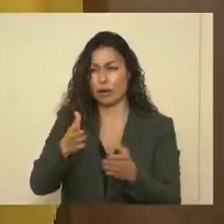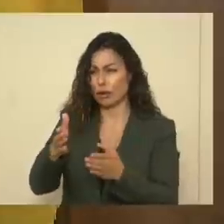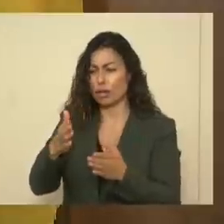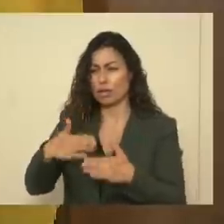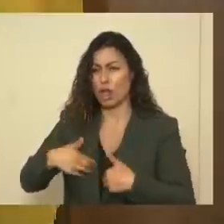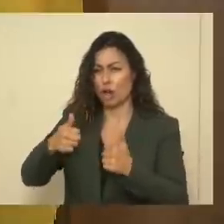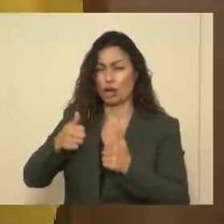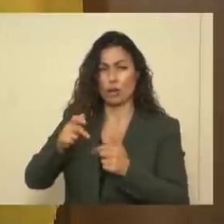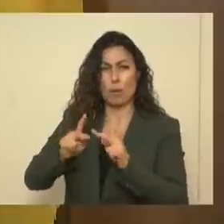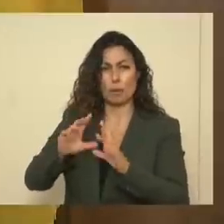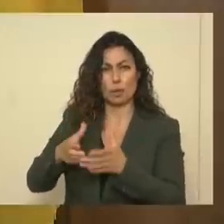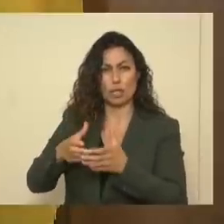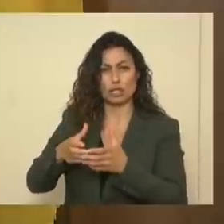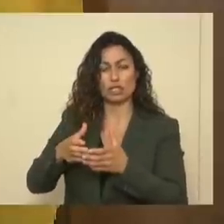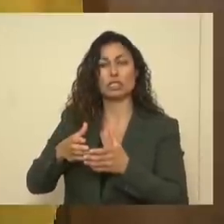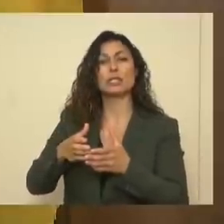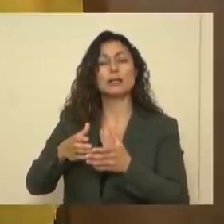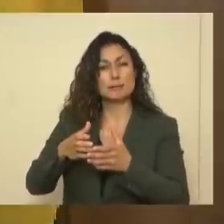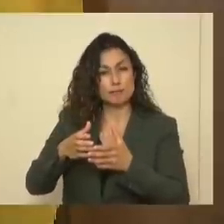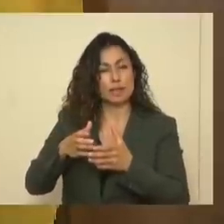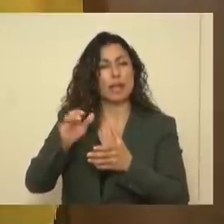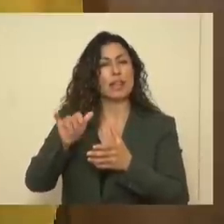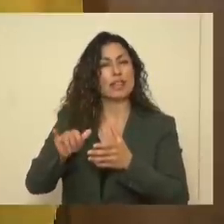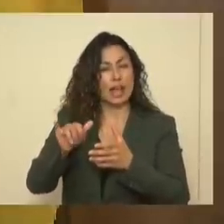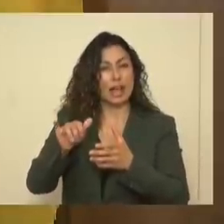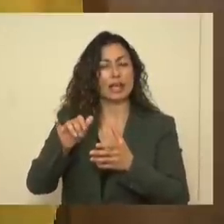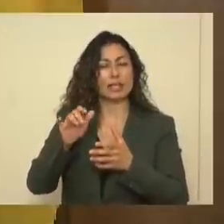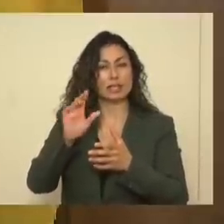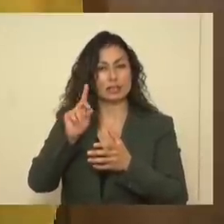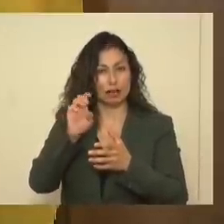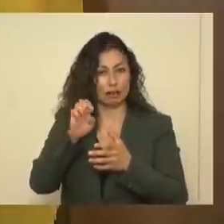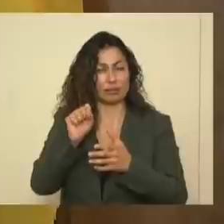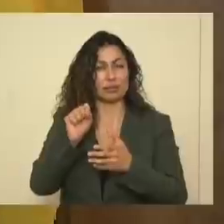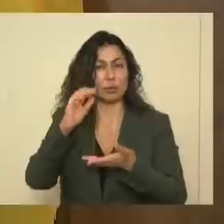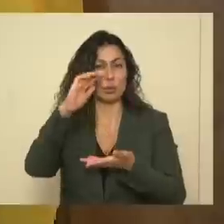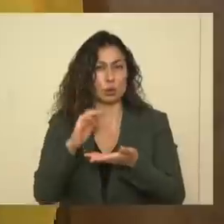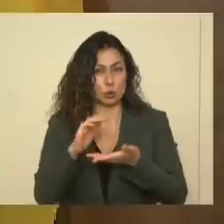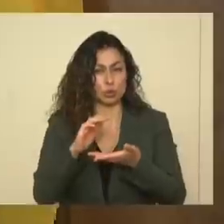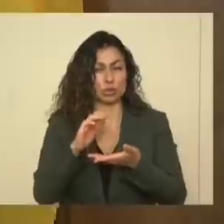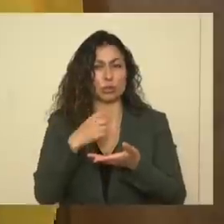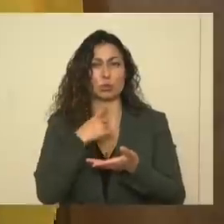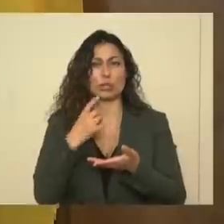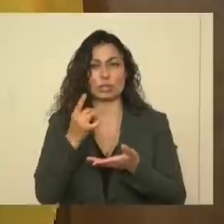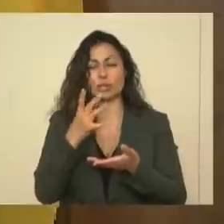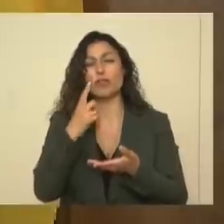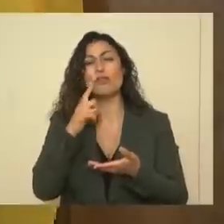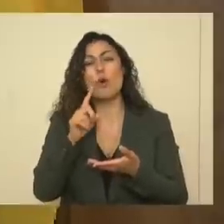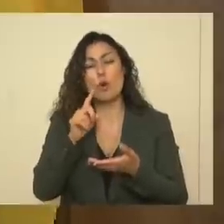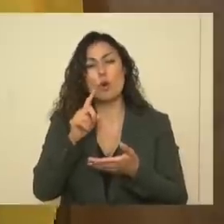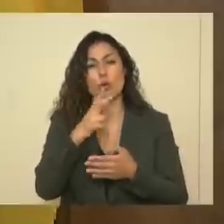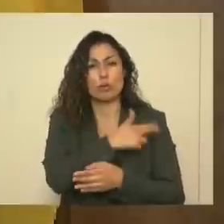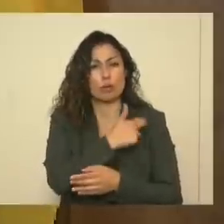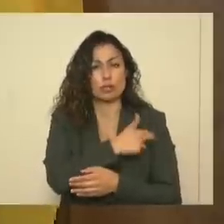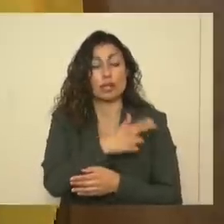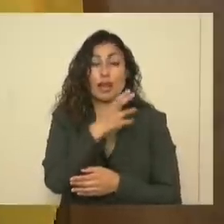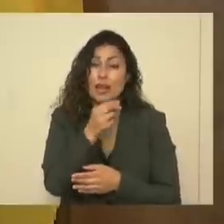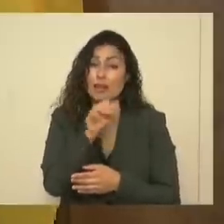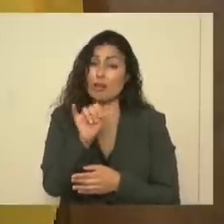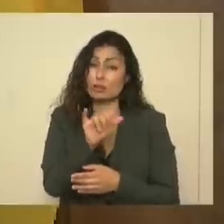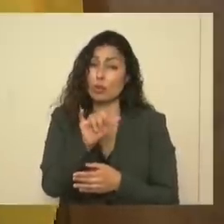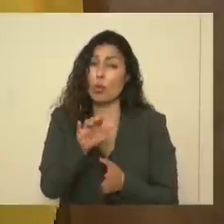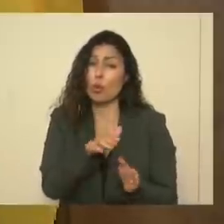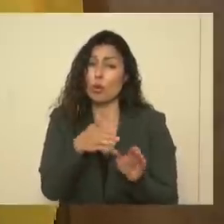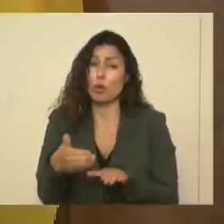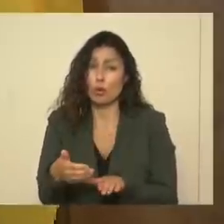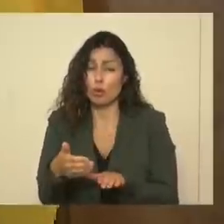entirely, but does reduce somewhat the risk of hospitalizations and mortality, although we